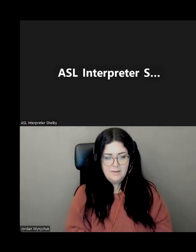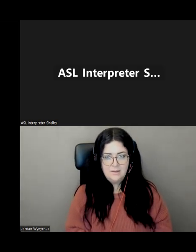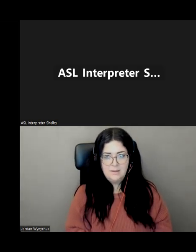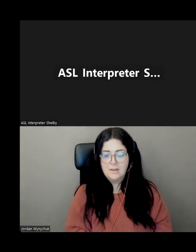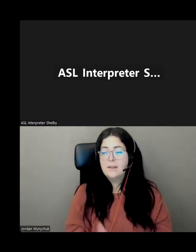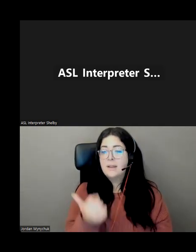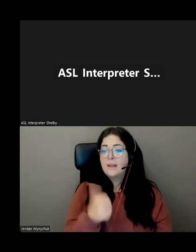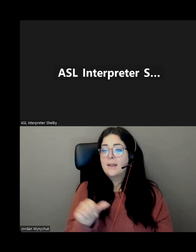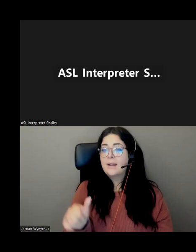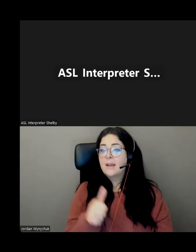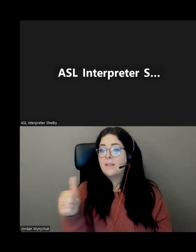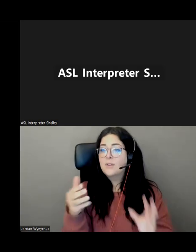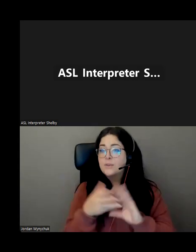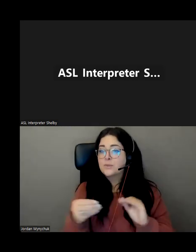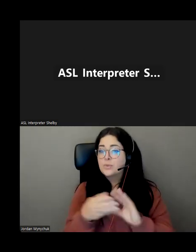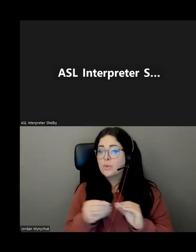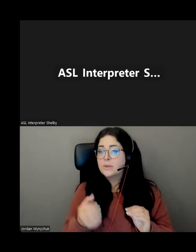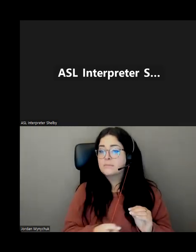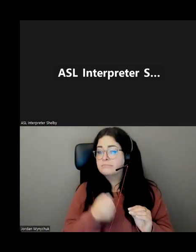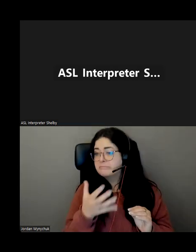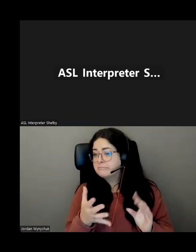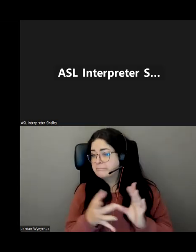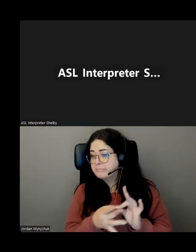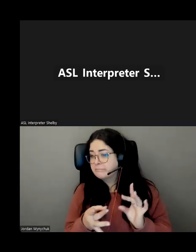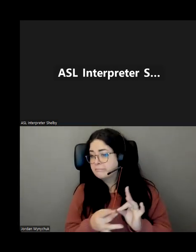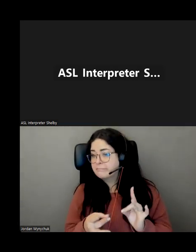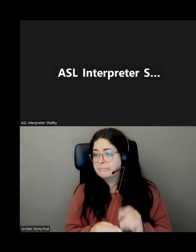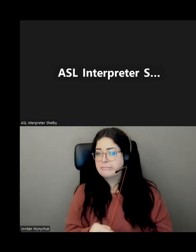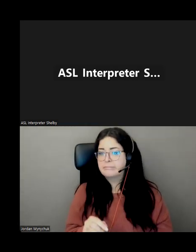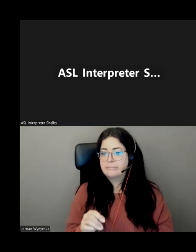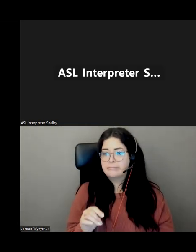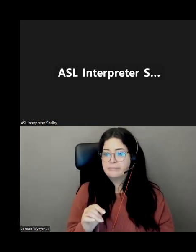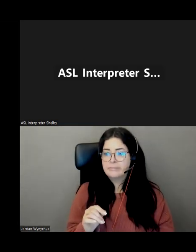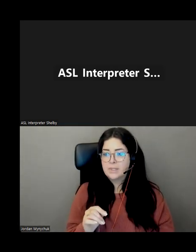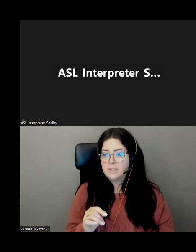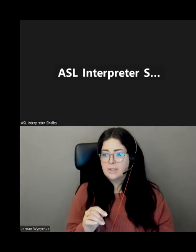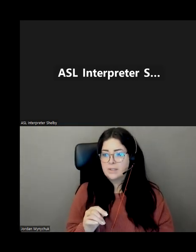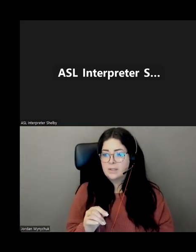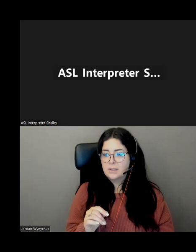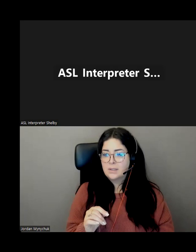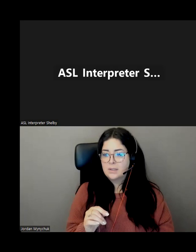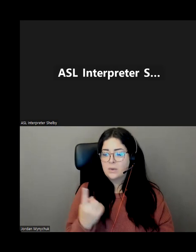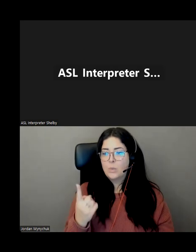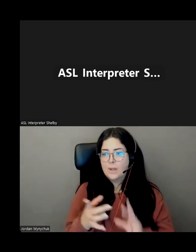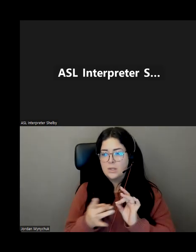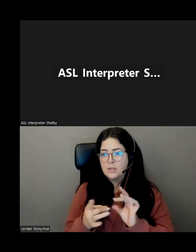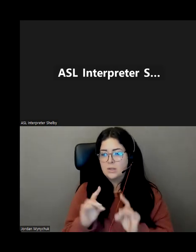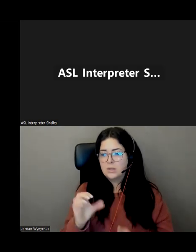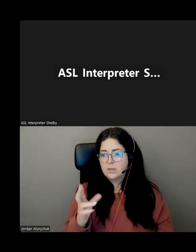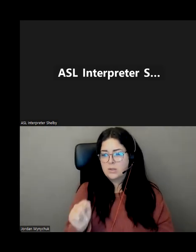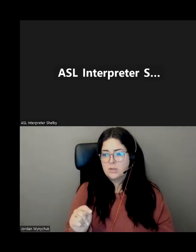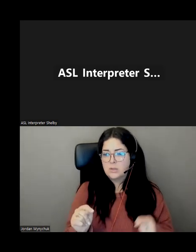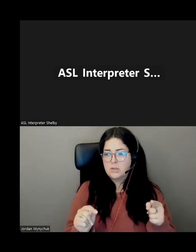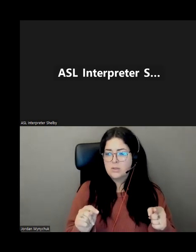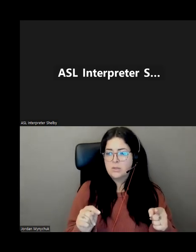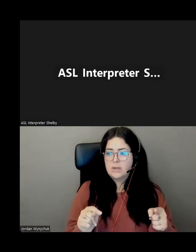a story that they'd like to share comment concern yeah uh do these gadgets come with the fee